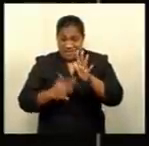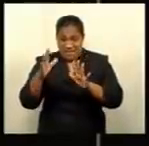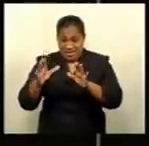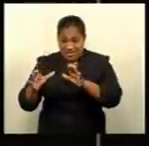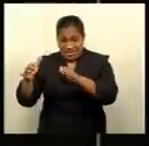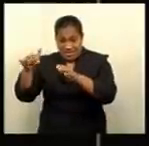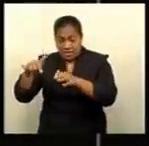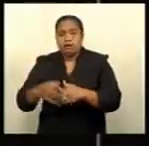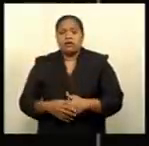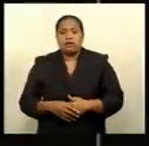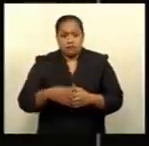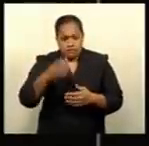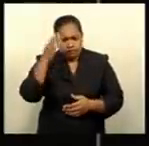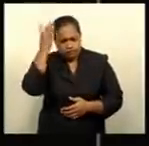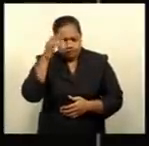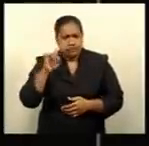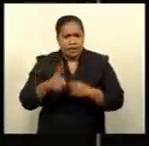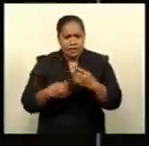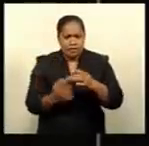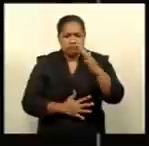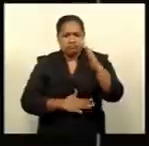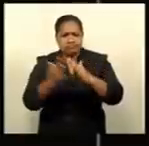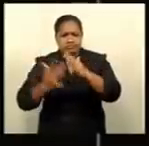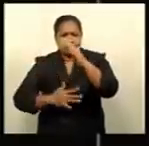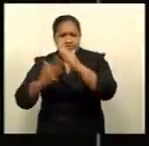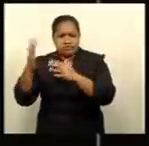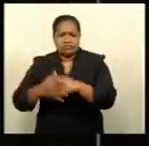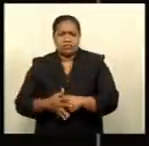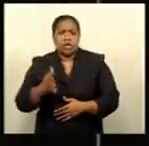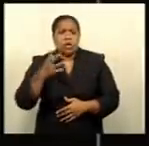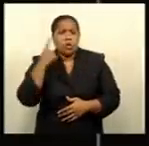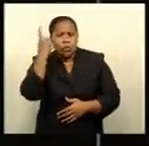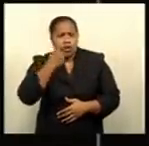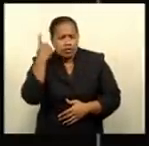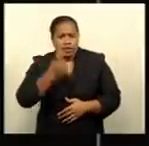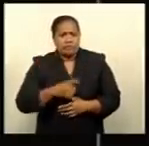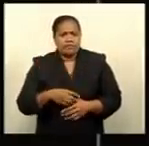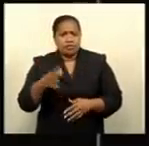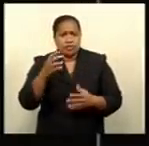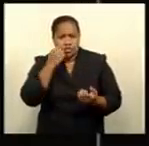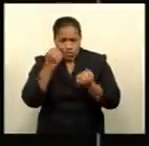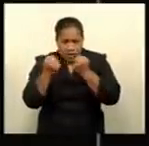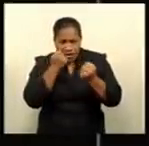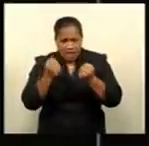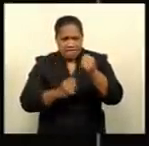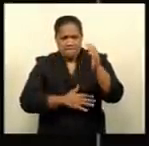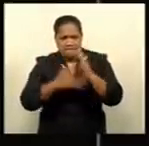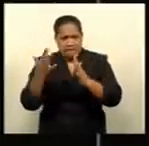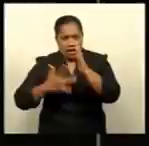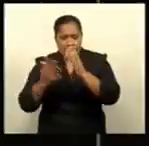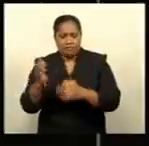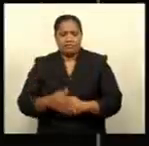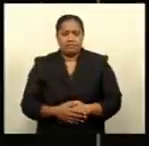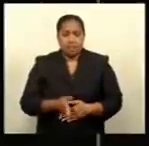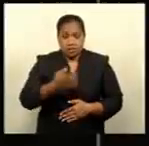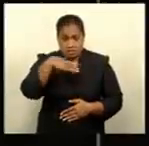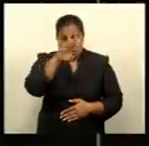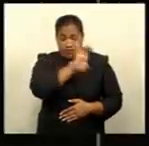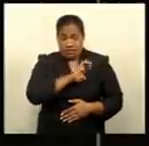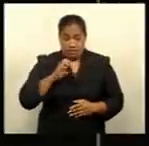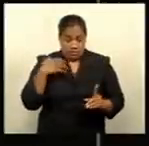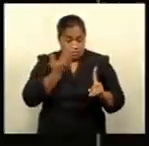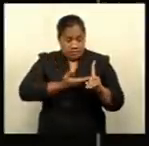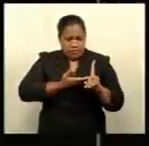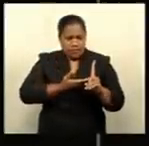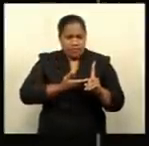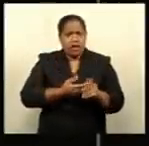bush, grass, rubbish and sugarcane fires. Chief Executive Pumao Sawane is sounding the alarm to those